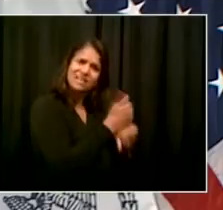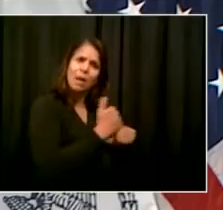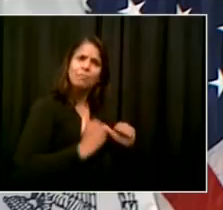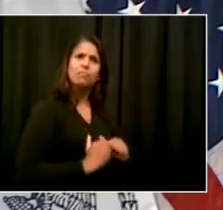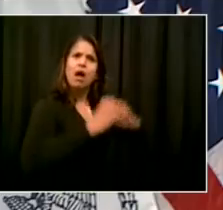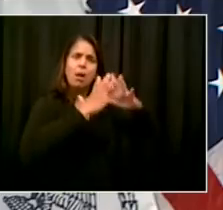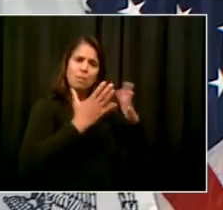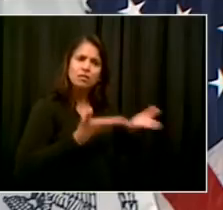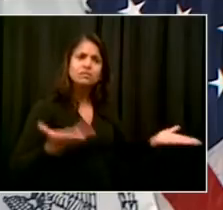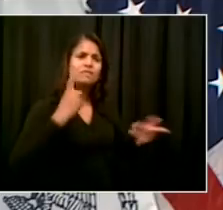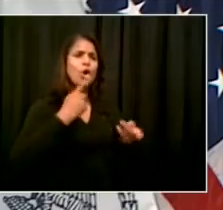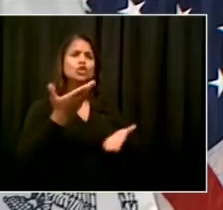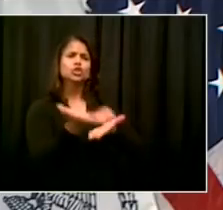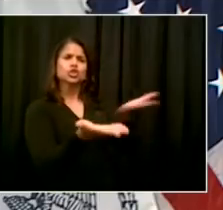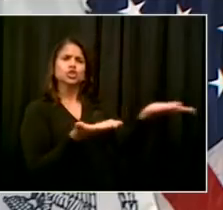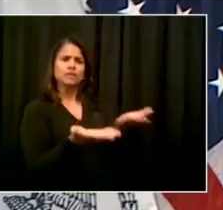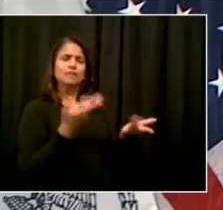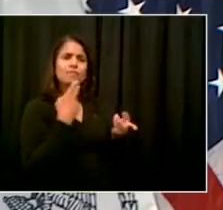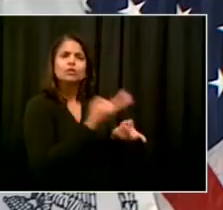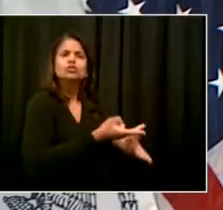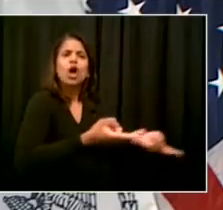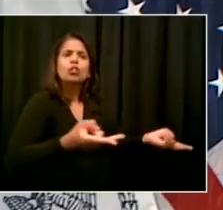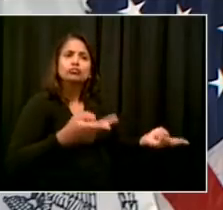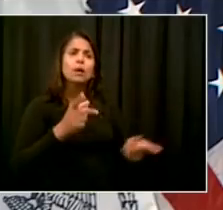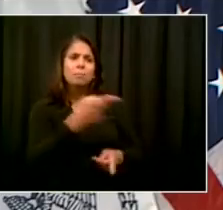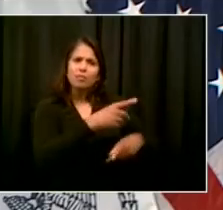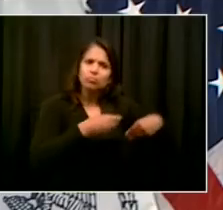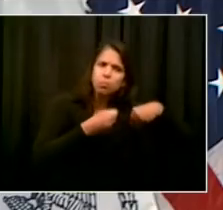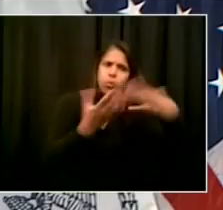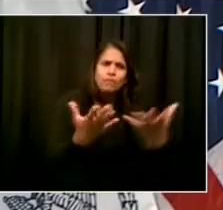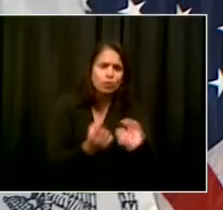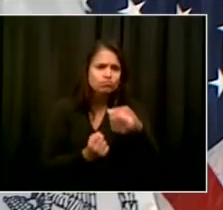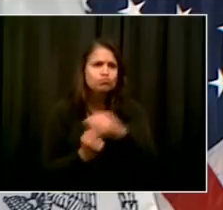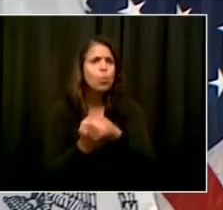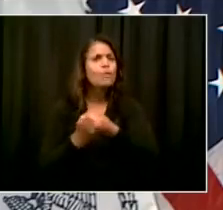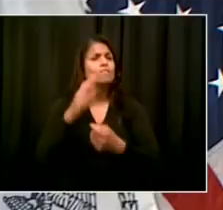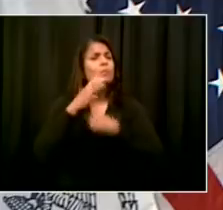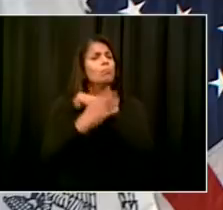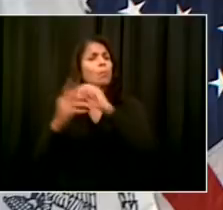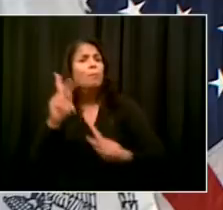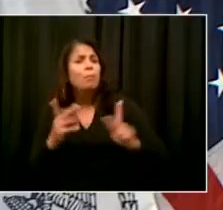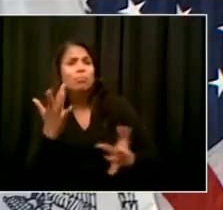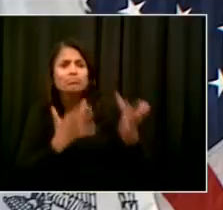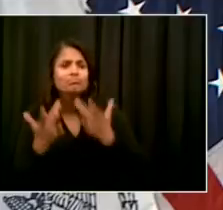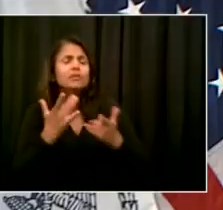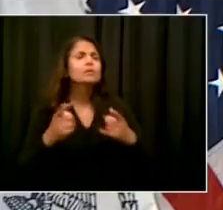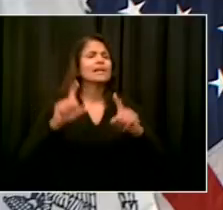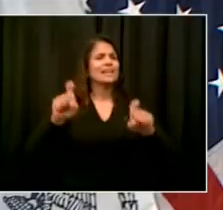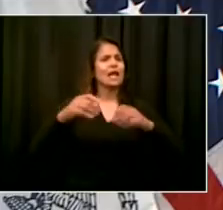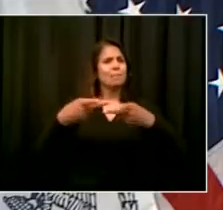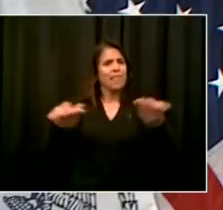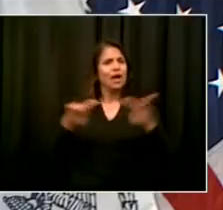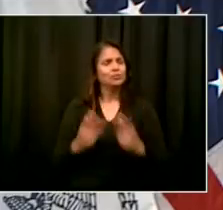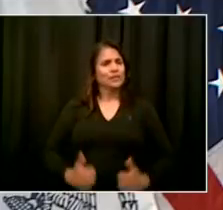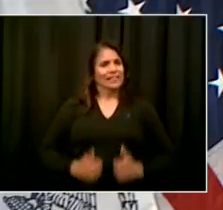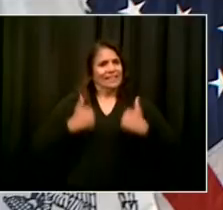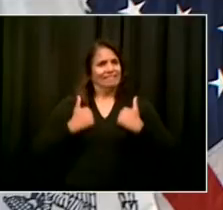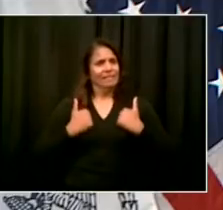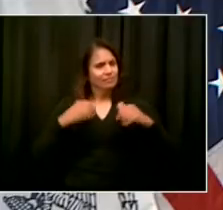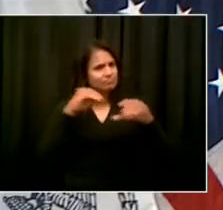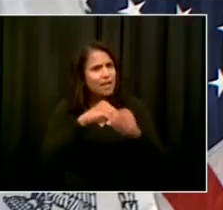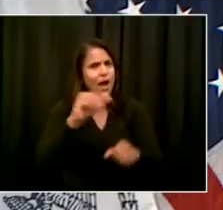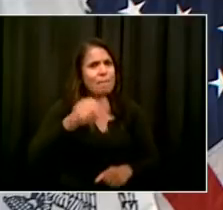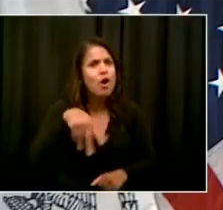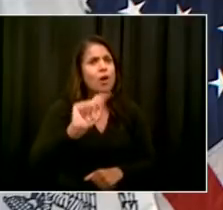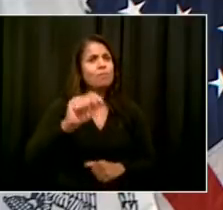at the time said that that was a risky move to say we needed 90 new shelters in New York City so we could actually do this right, but that's what we proceeded